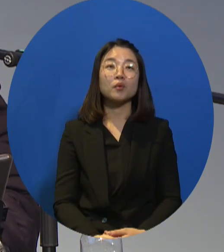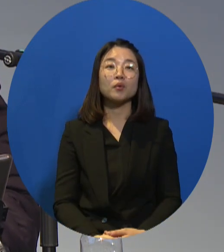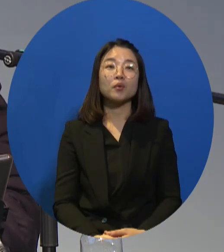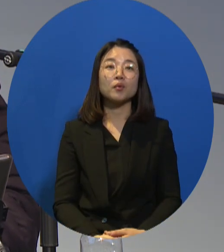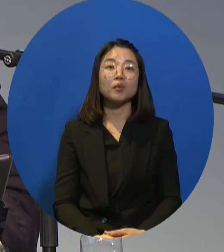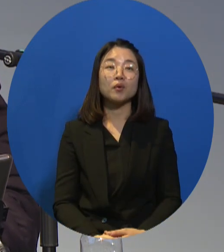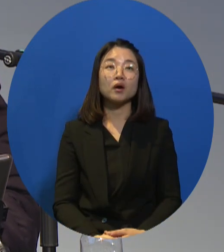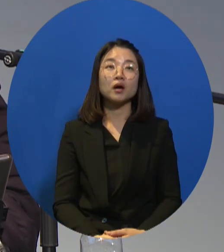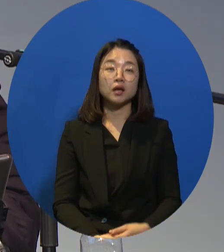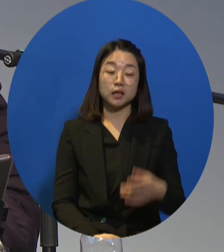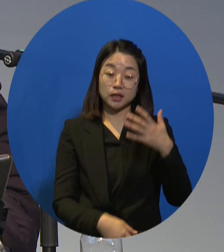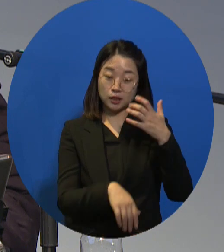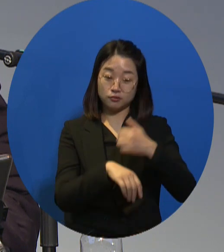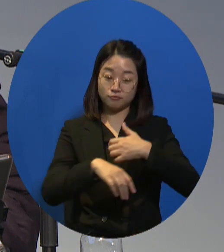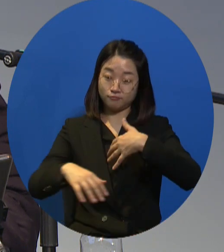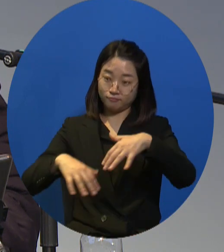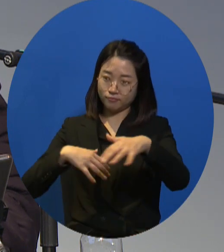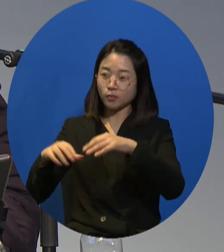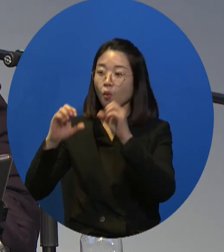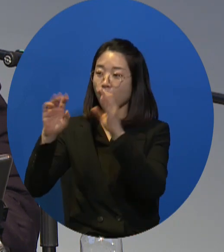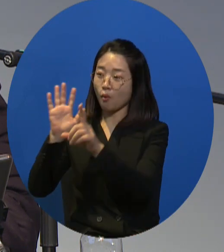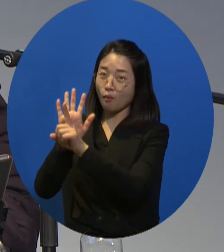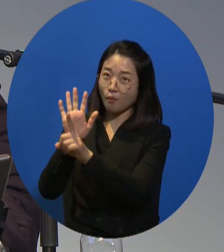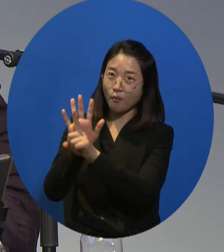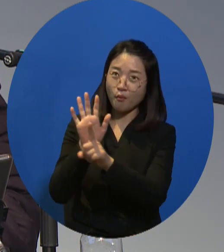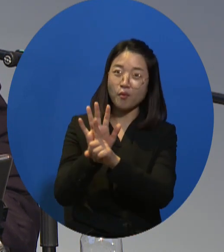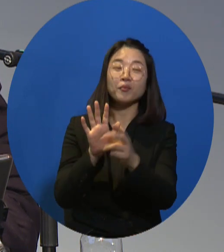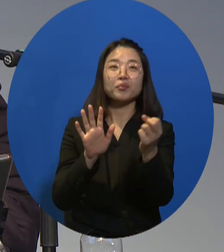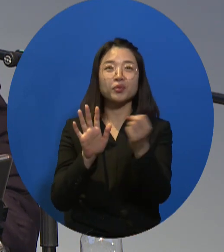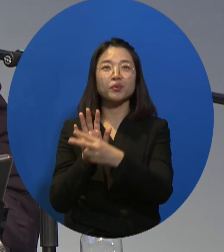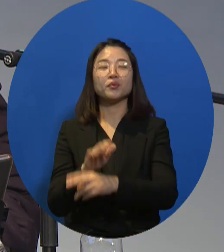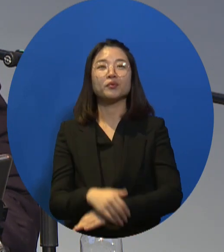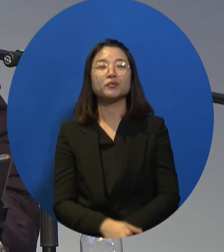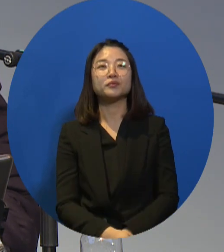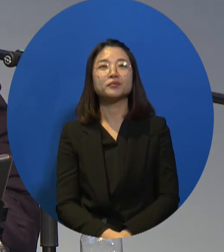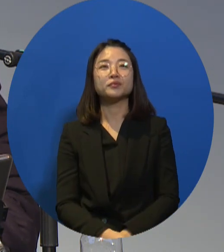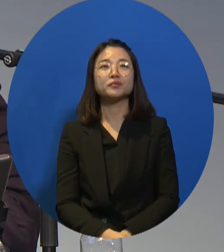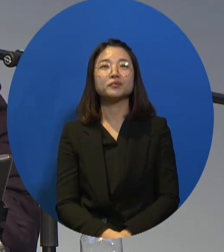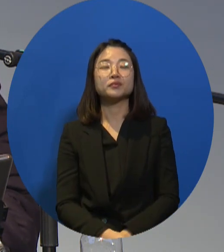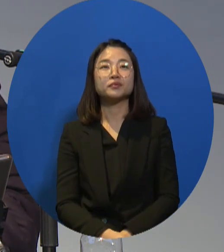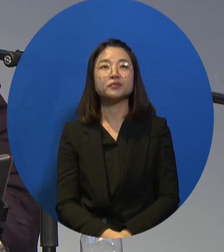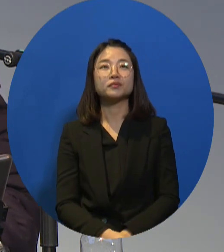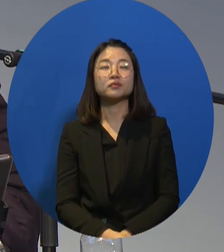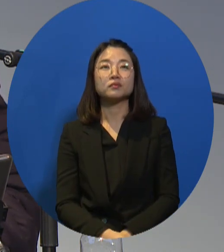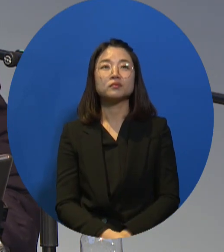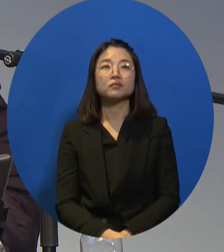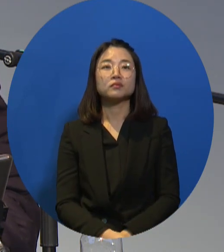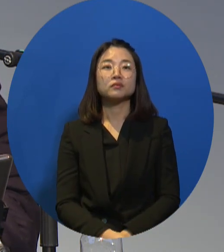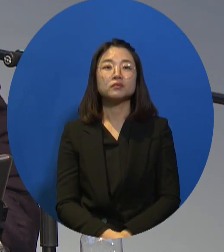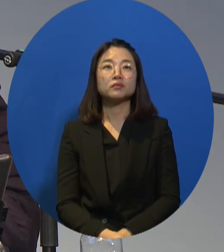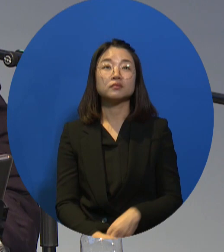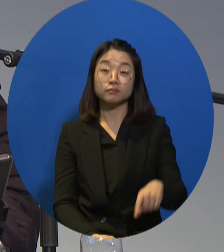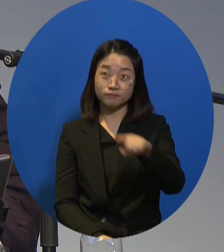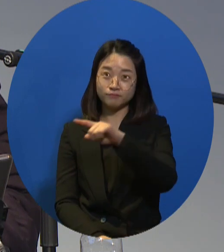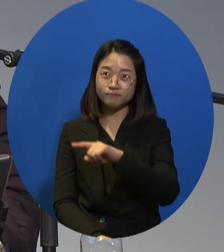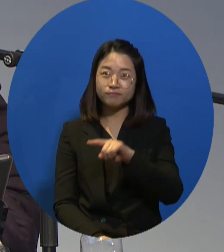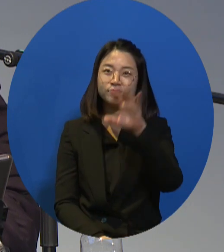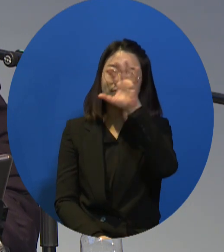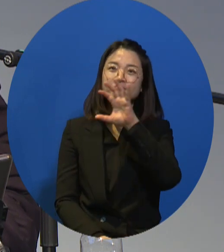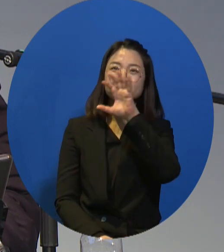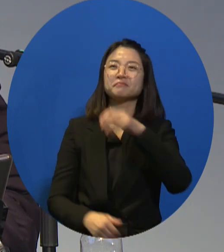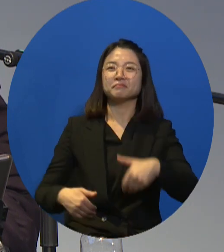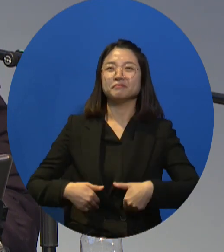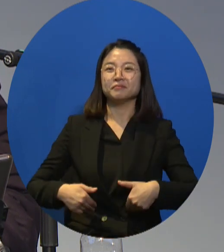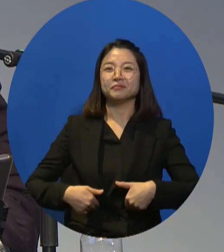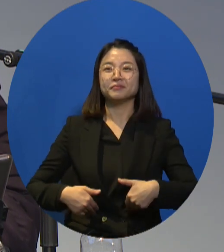disabled persons. So these participants may go on the streets, carry out campaigns, they may do demonstrations. And to